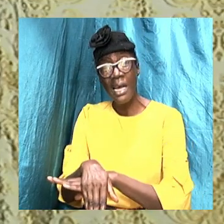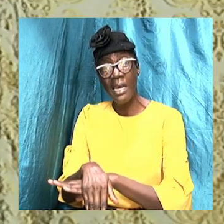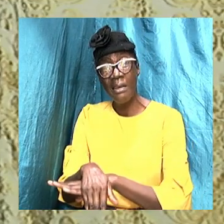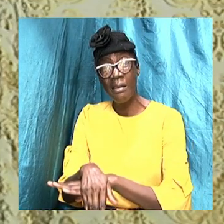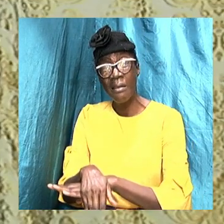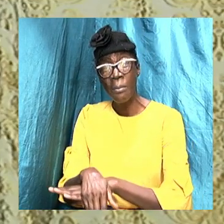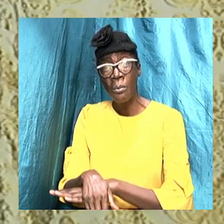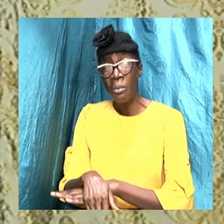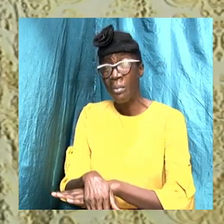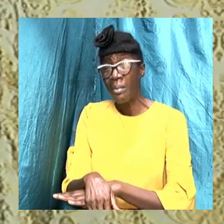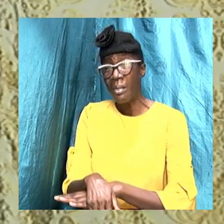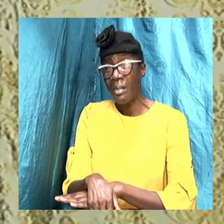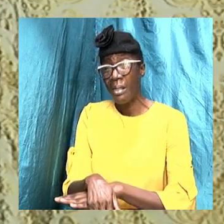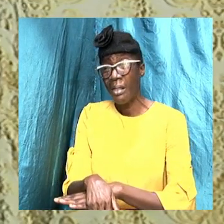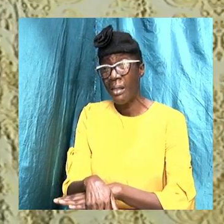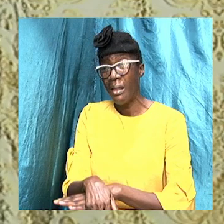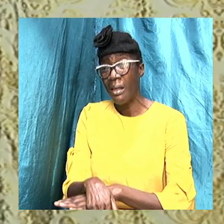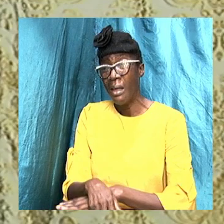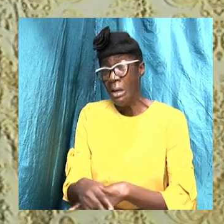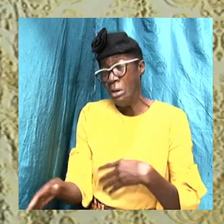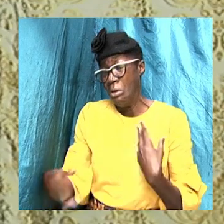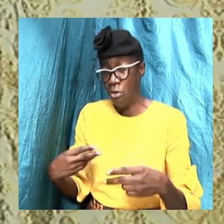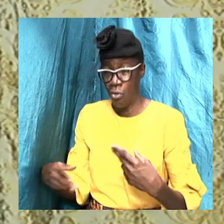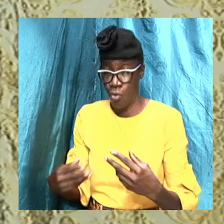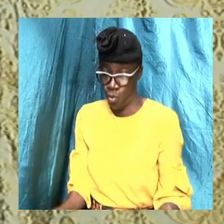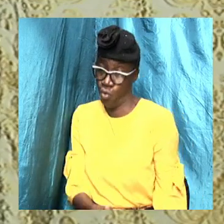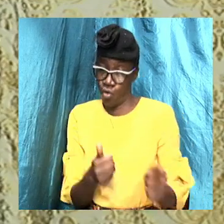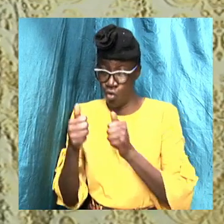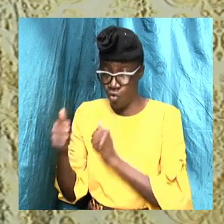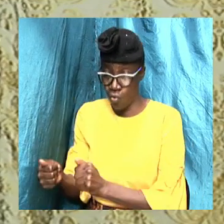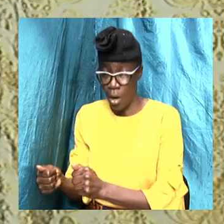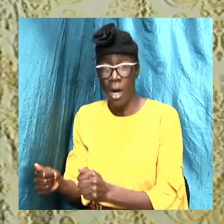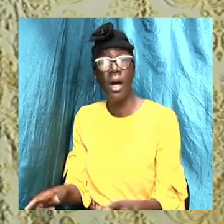here, you are healthy, but